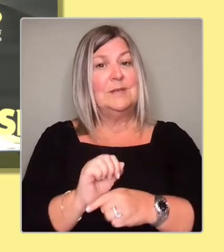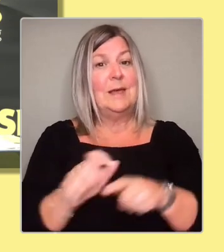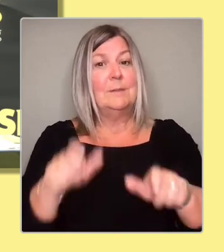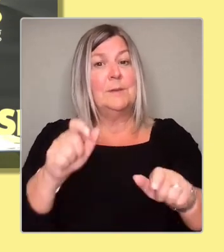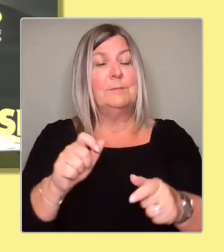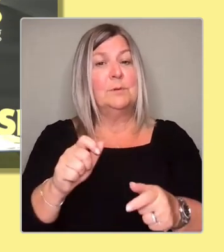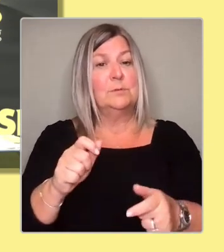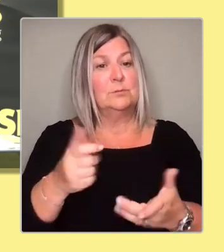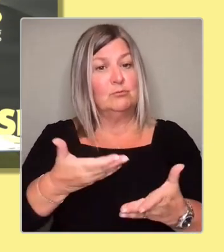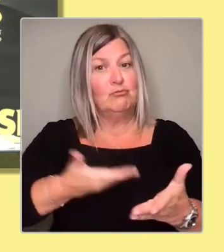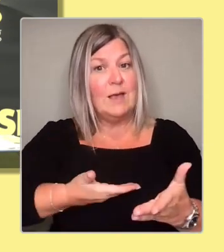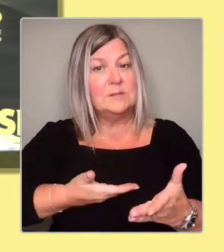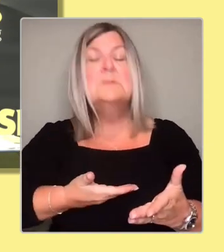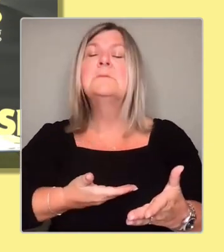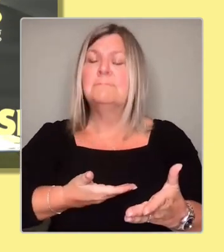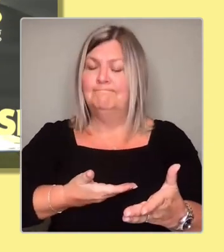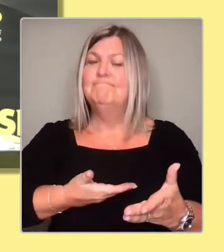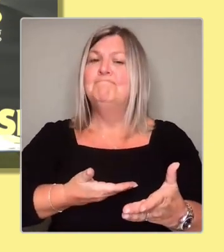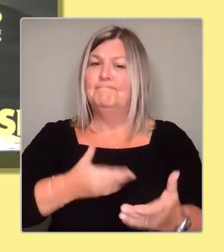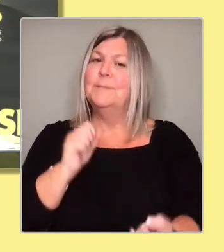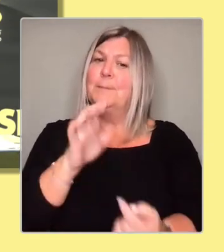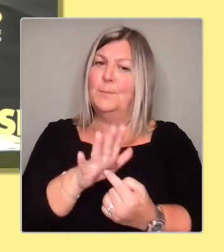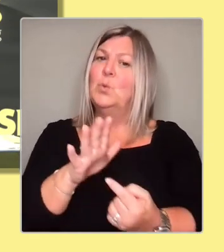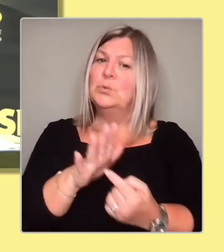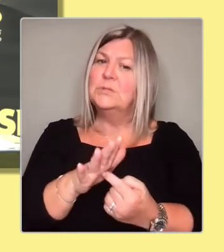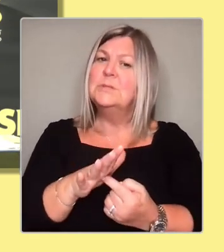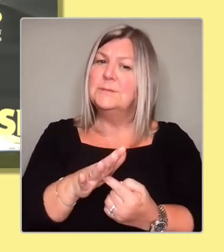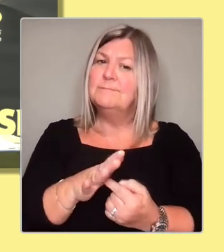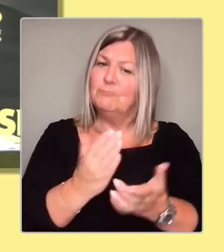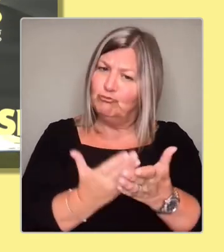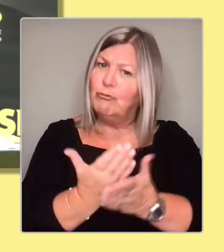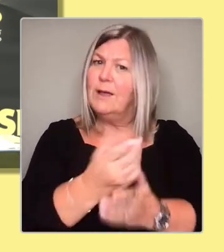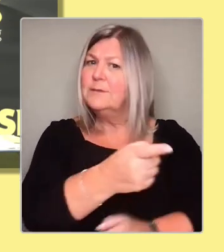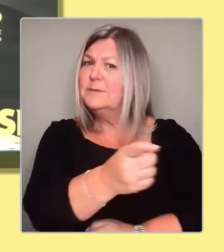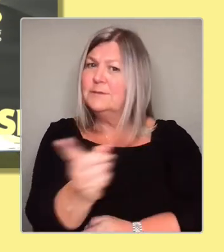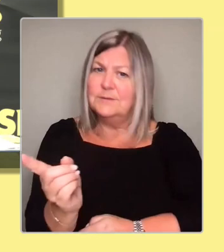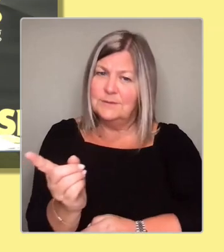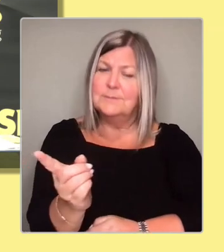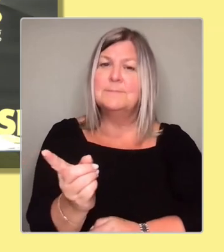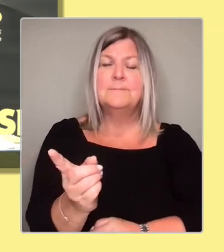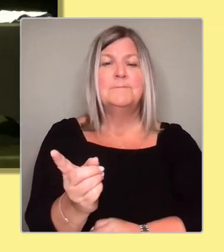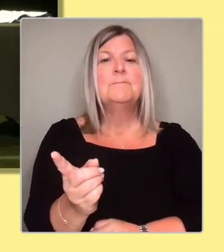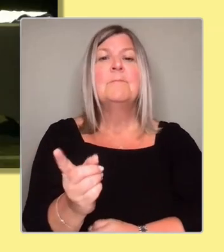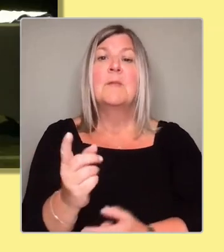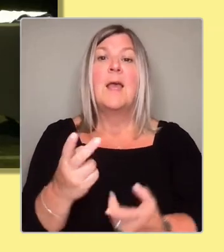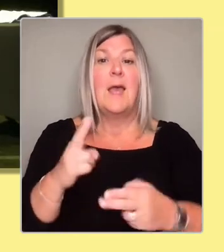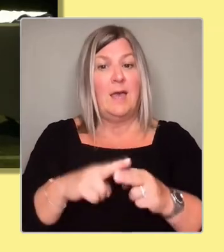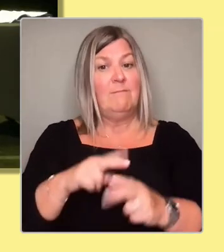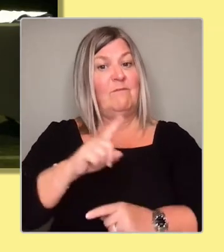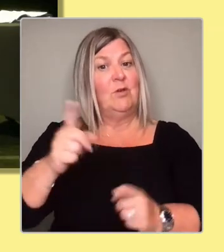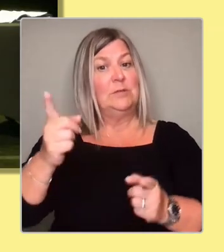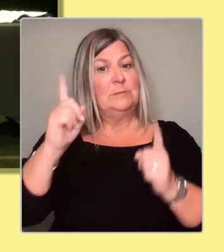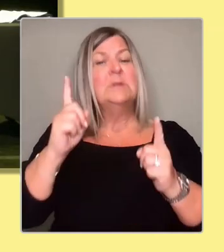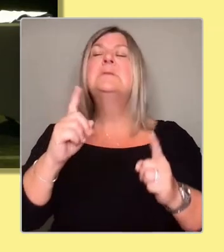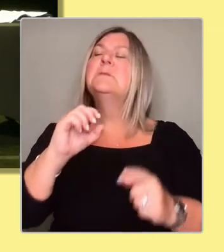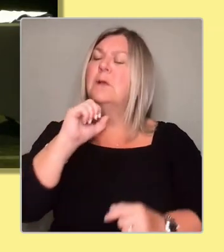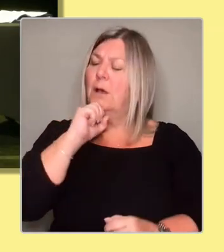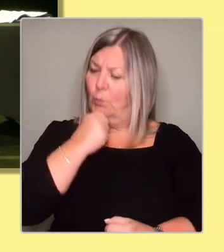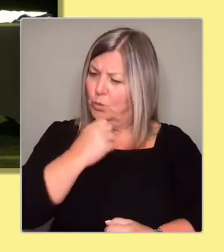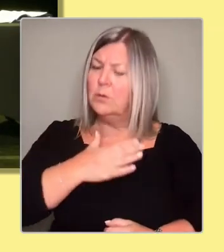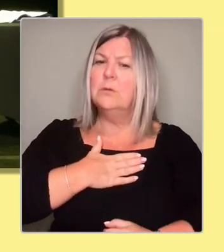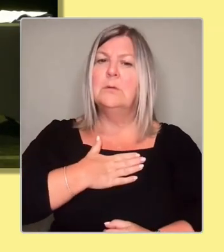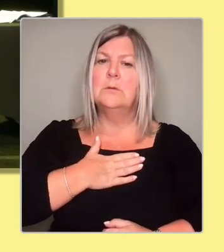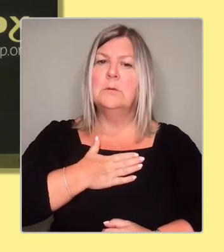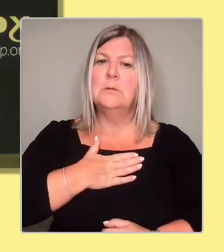will see it as my duty to protect, uphold and advance the rights of all of us. Thanks very much, Ash. Kate?